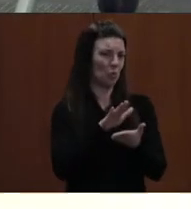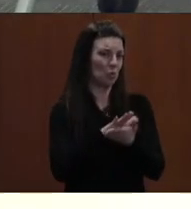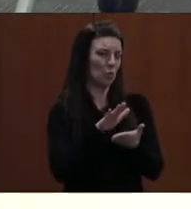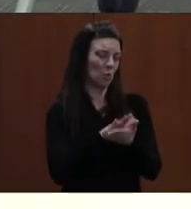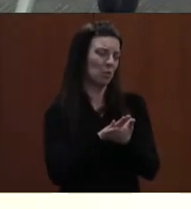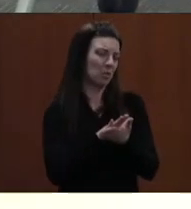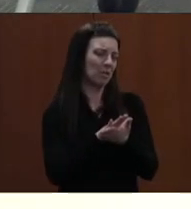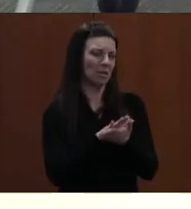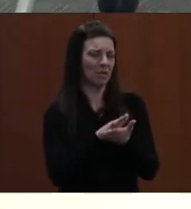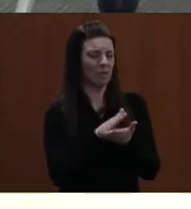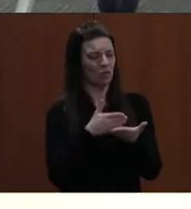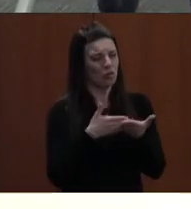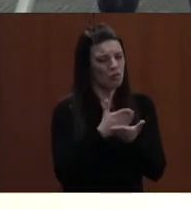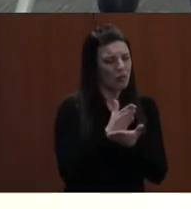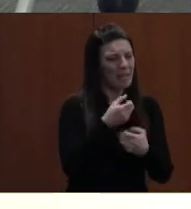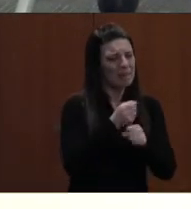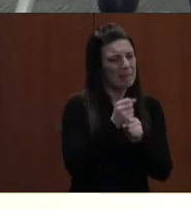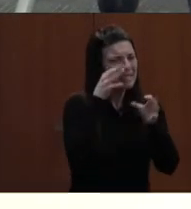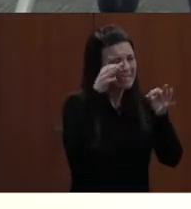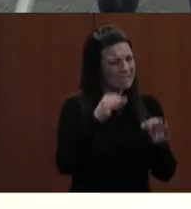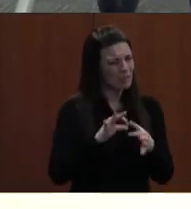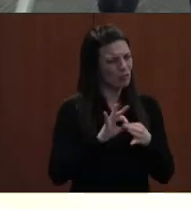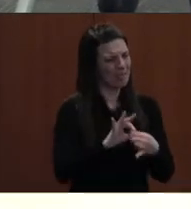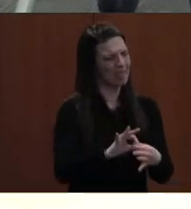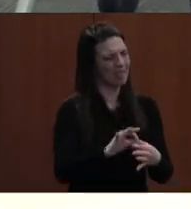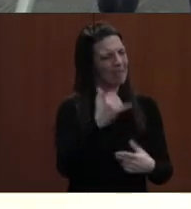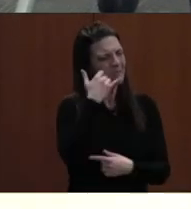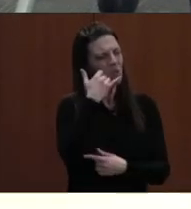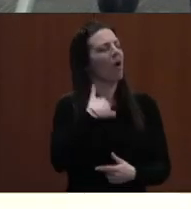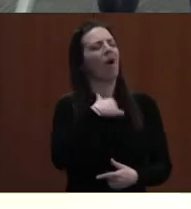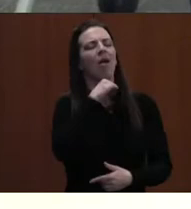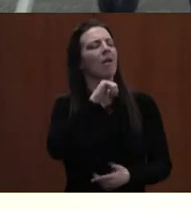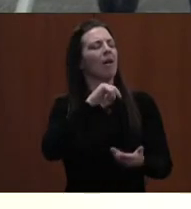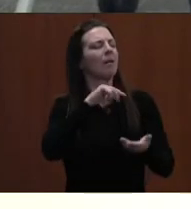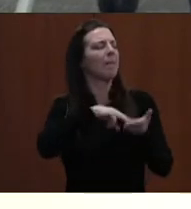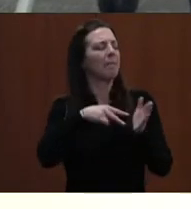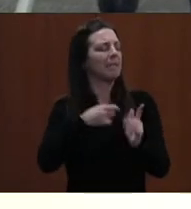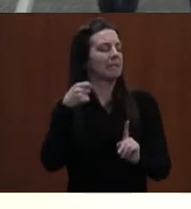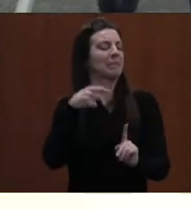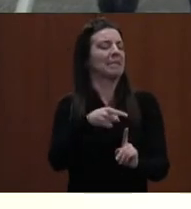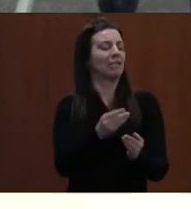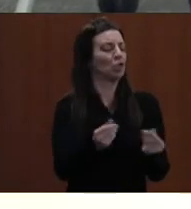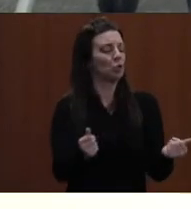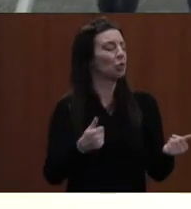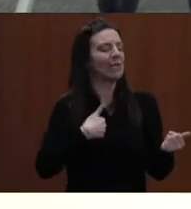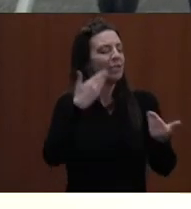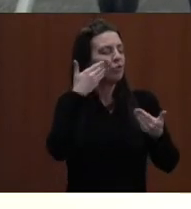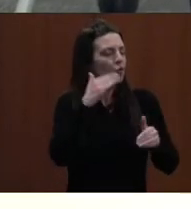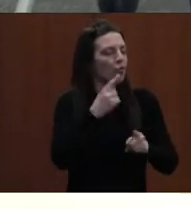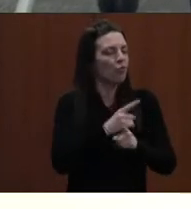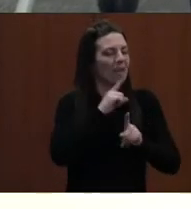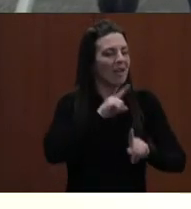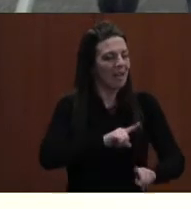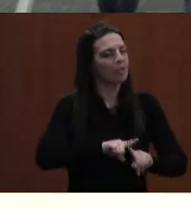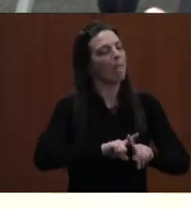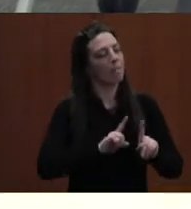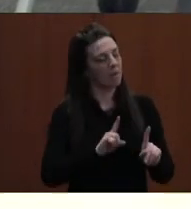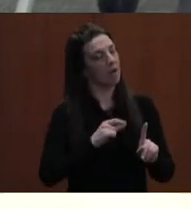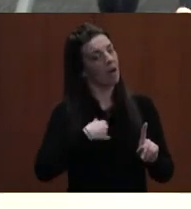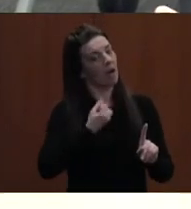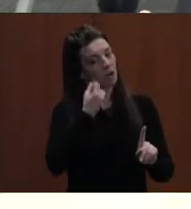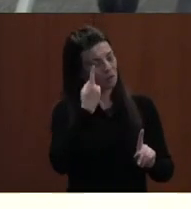issue. I'm not suggesting anything in particular. I don't know the answer. But I know the problem. And I could